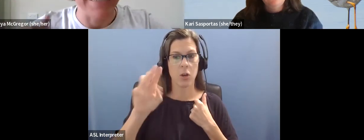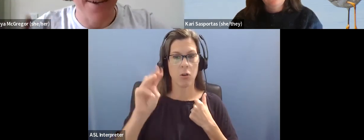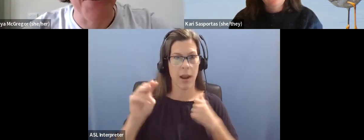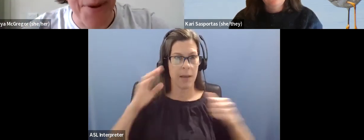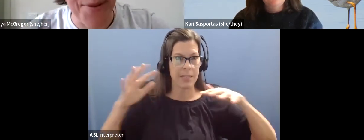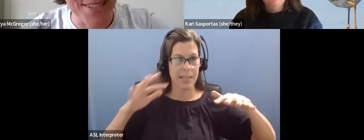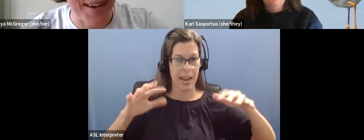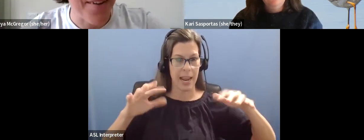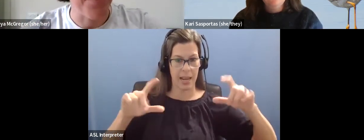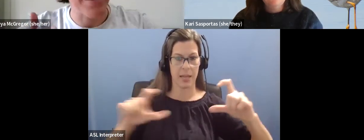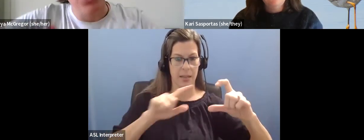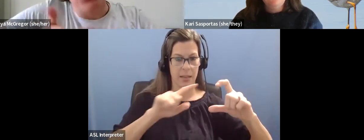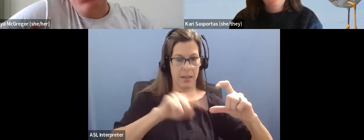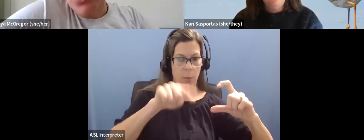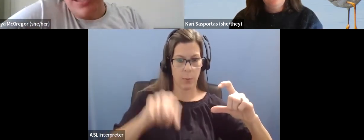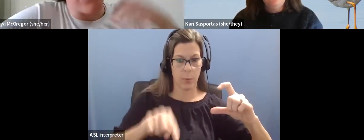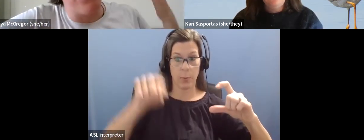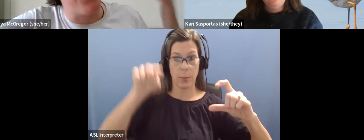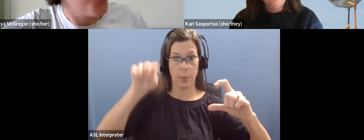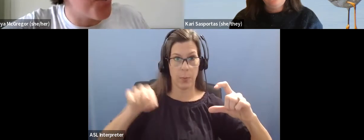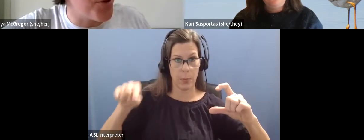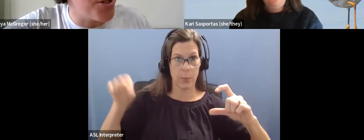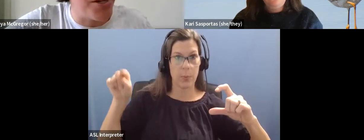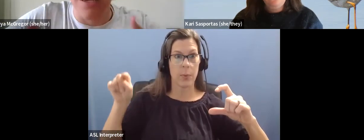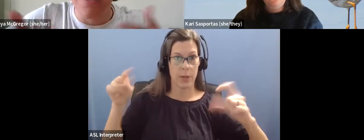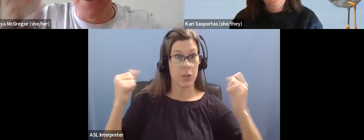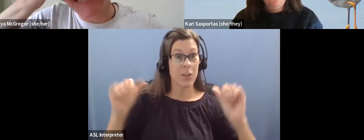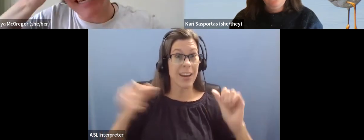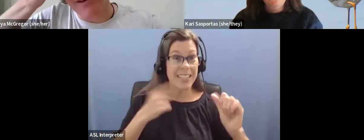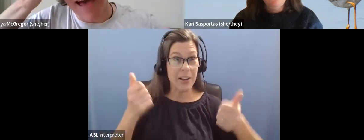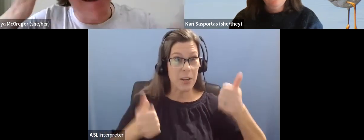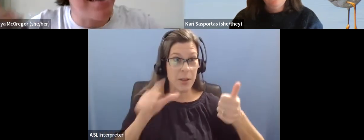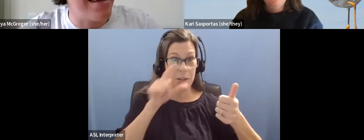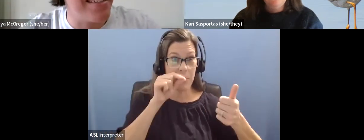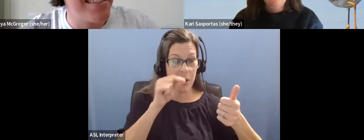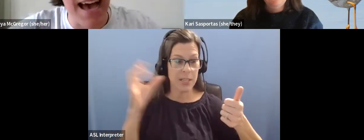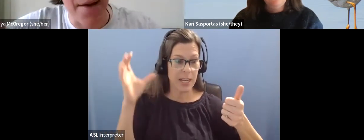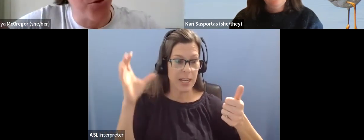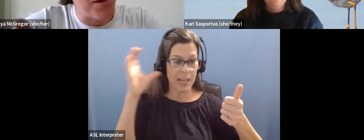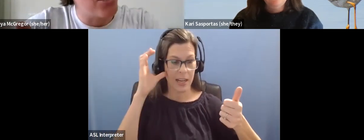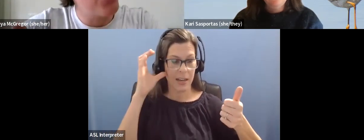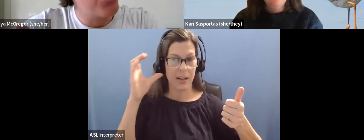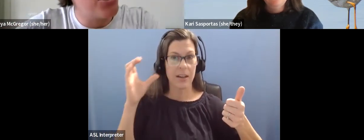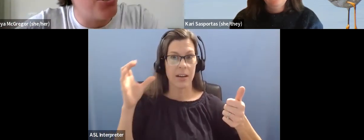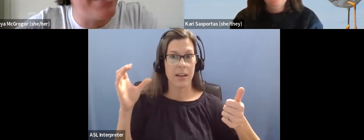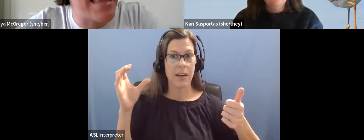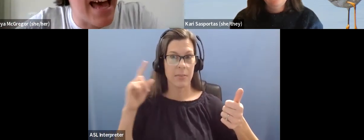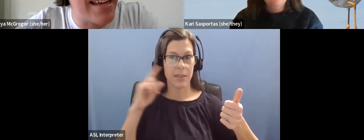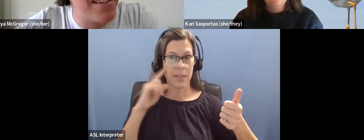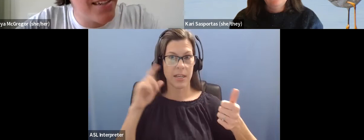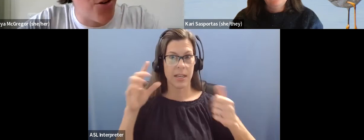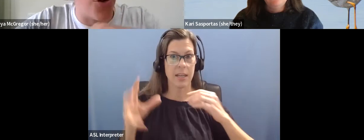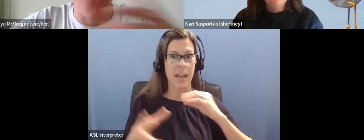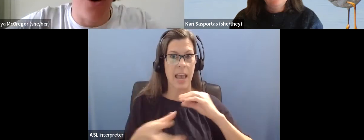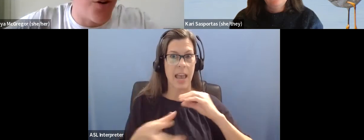tries to tell you what birds you're hearing, but you, even if you know what birds you're hearing, I'm just thinking of adding leaders, um, could be using